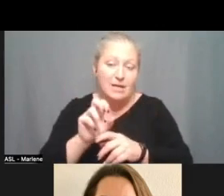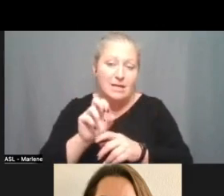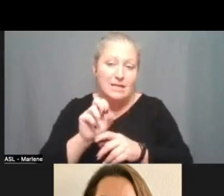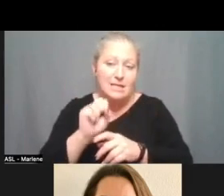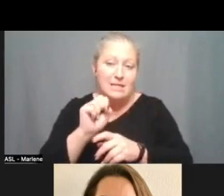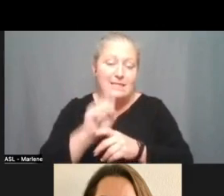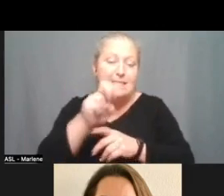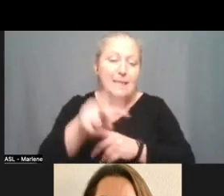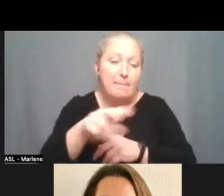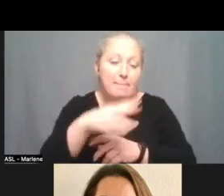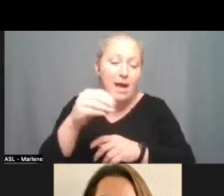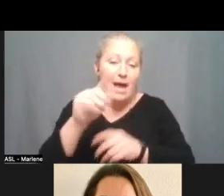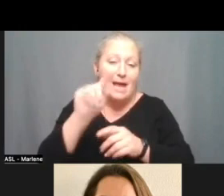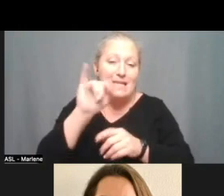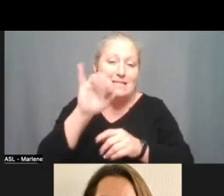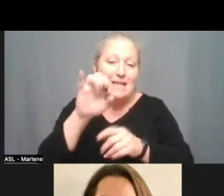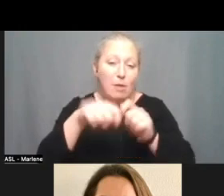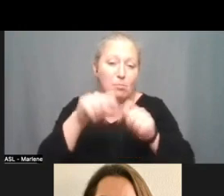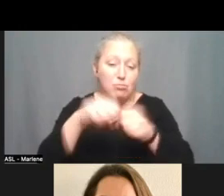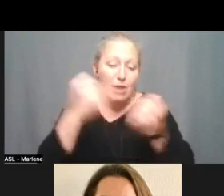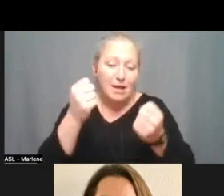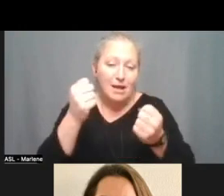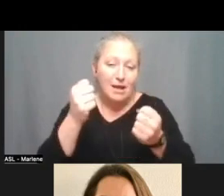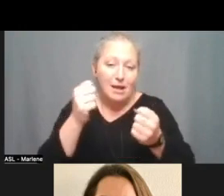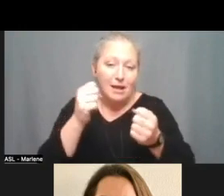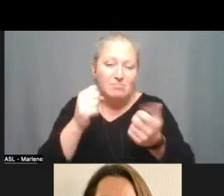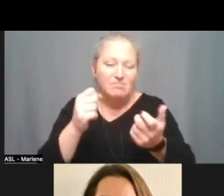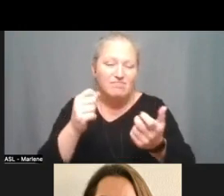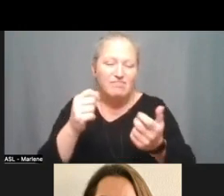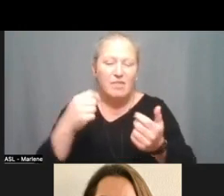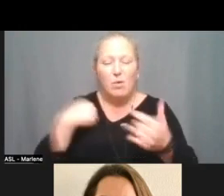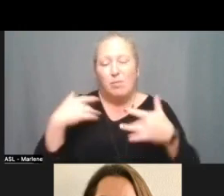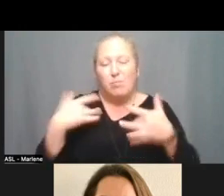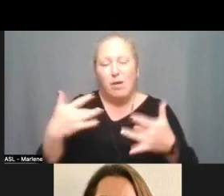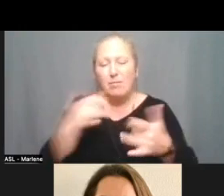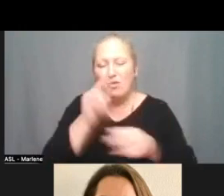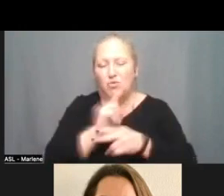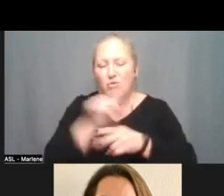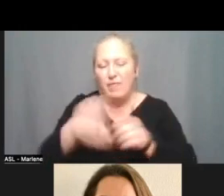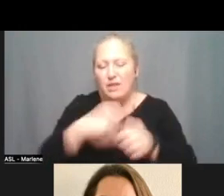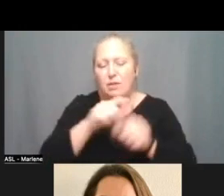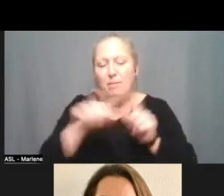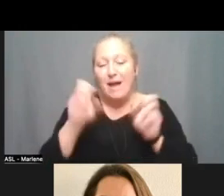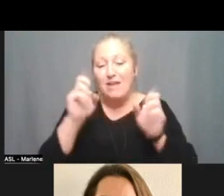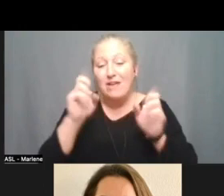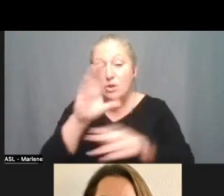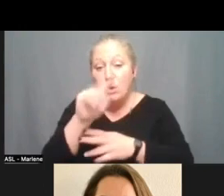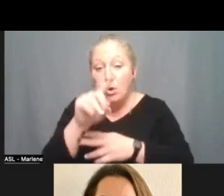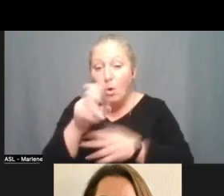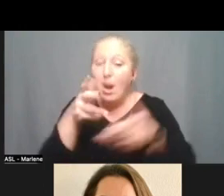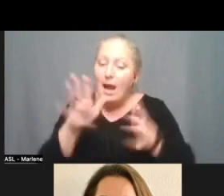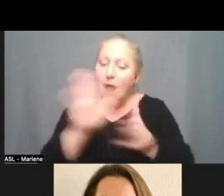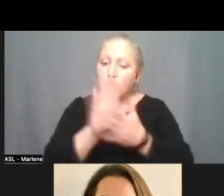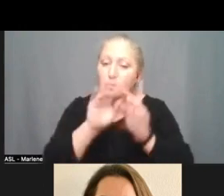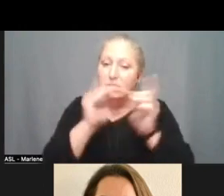so although we likely won't be using this this year but um the education code does allow a school district to